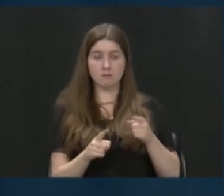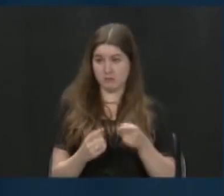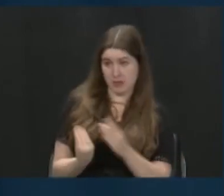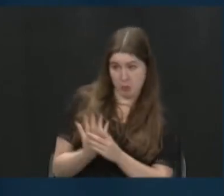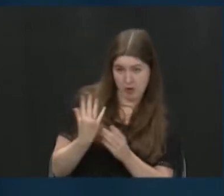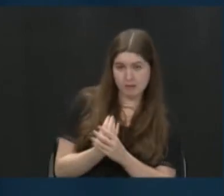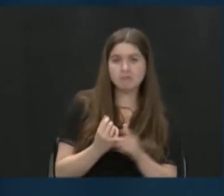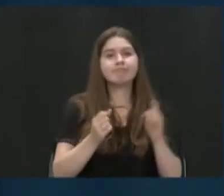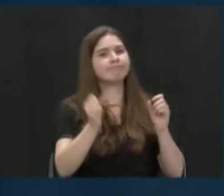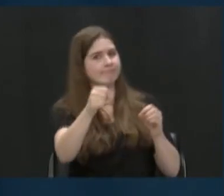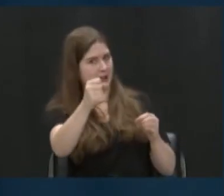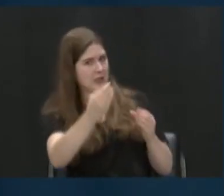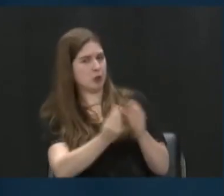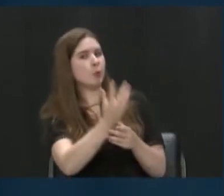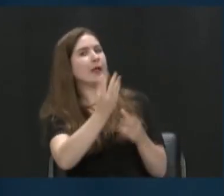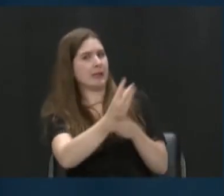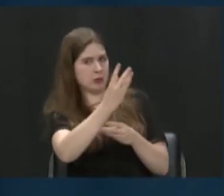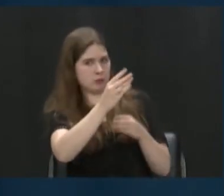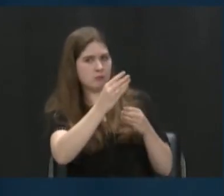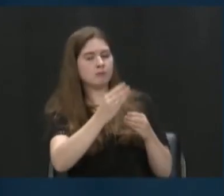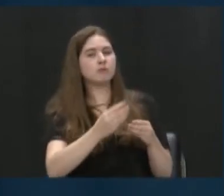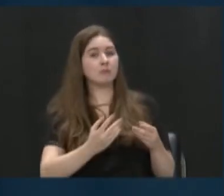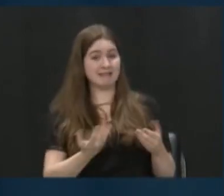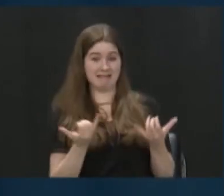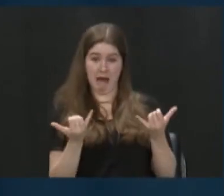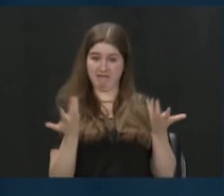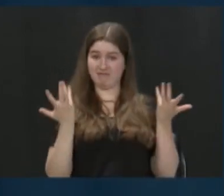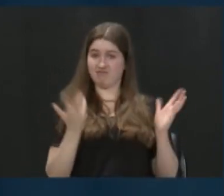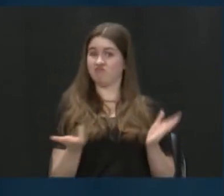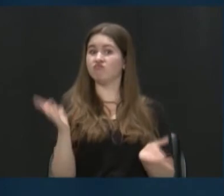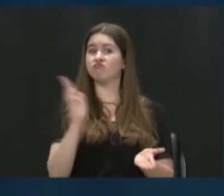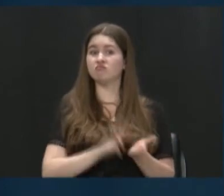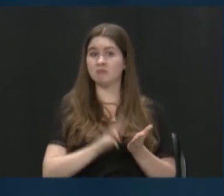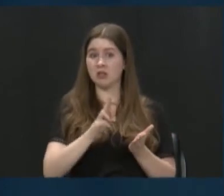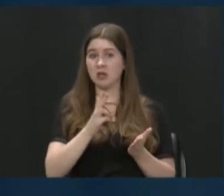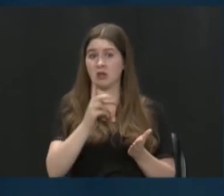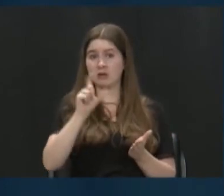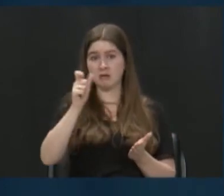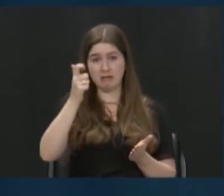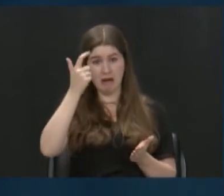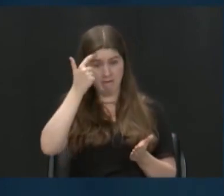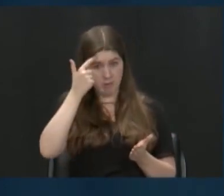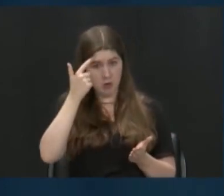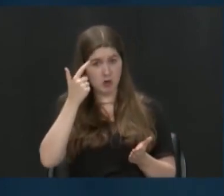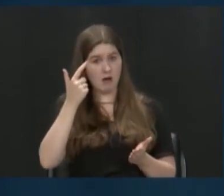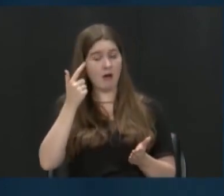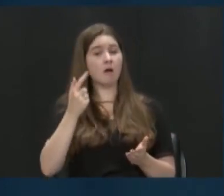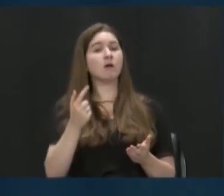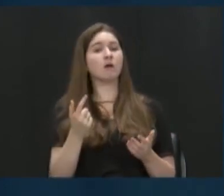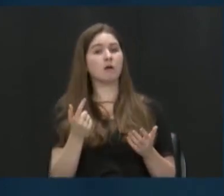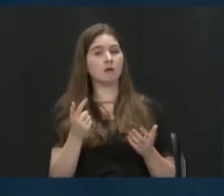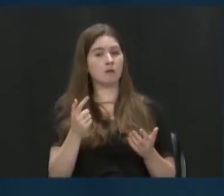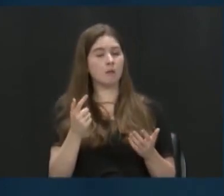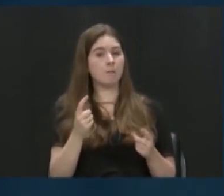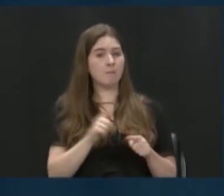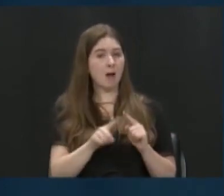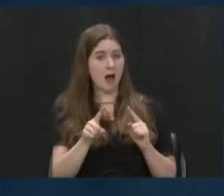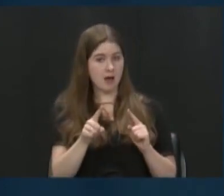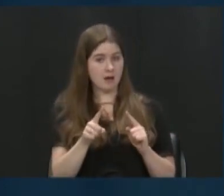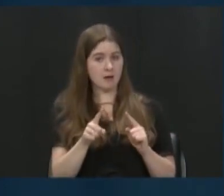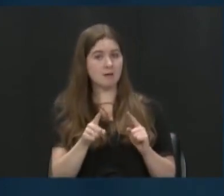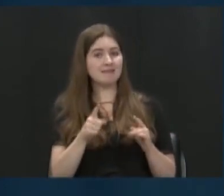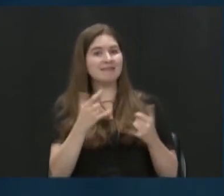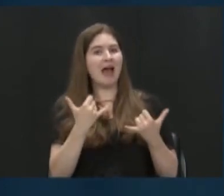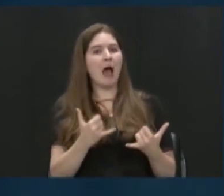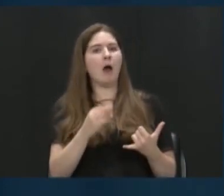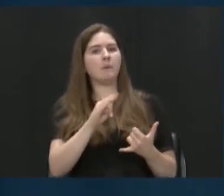spring, probably. Yeah, in the spring. Now it hasn't been signed by the governor yet, last that I've heard last week, but now the bill wants